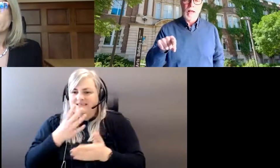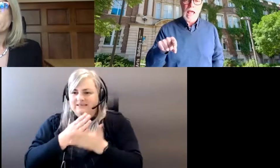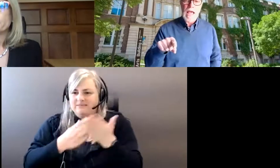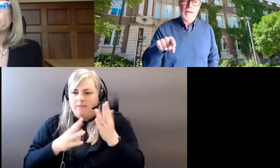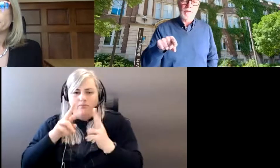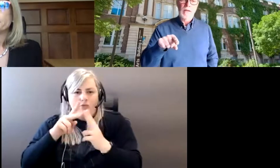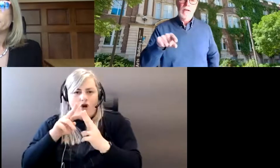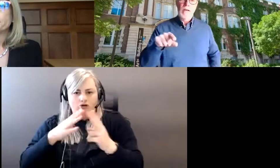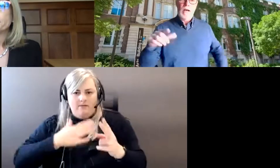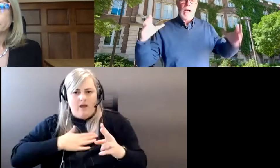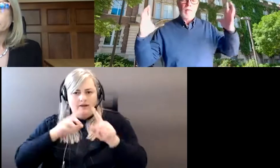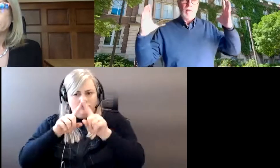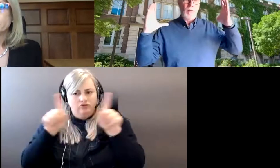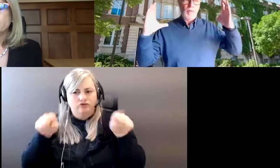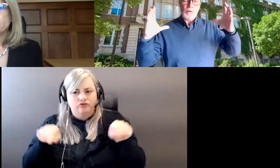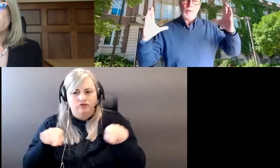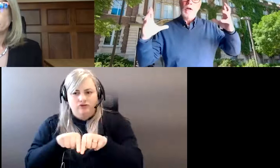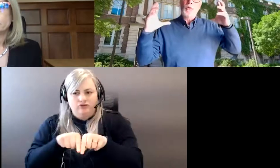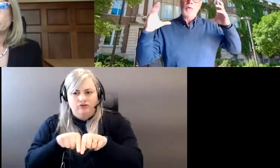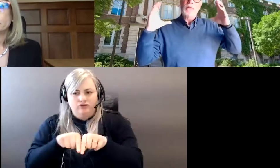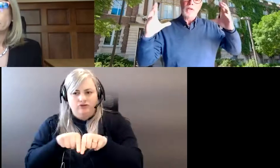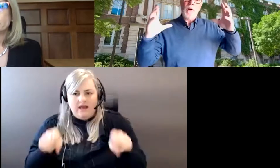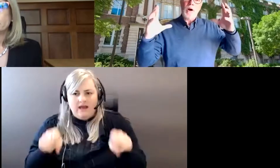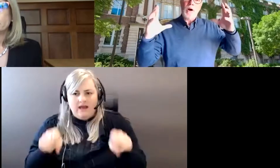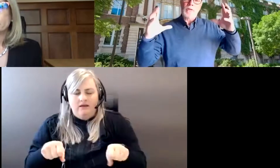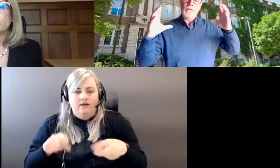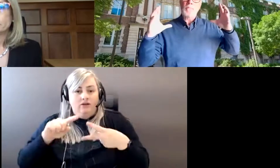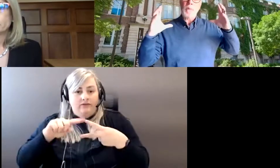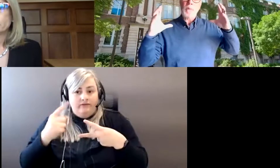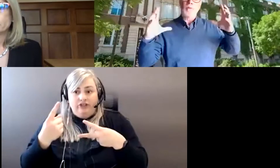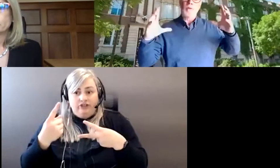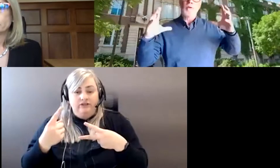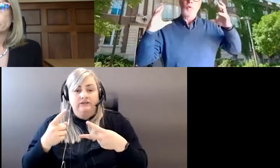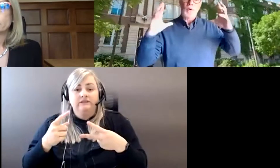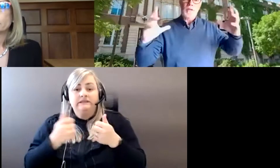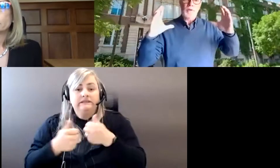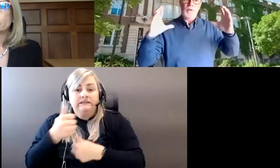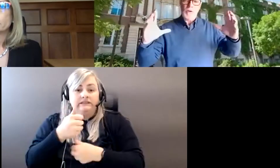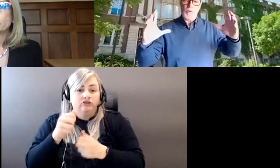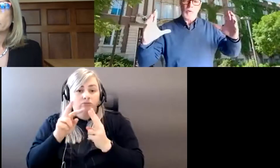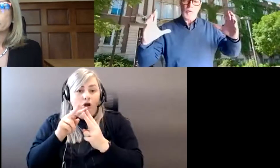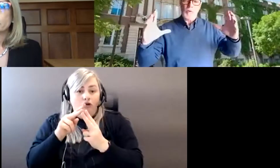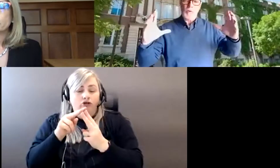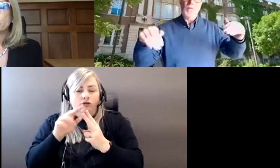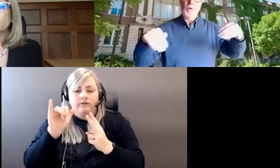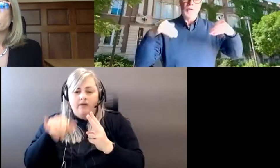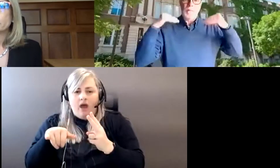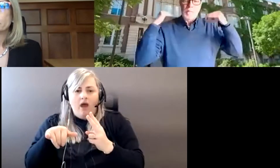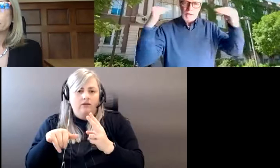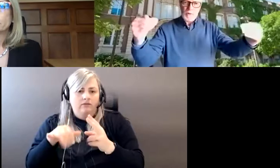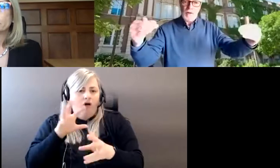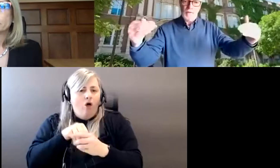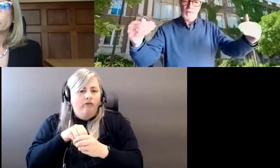and, um, on the first one, those senior partners, this is part of the restructuring of those